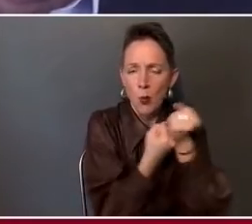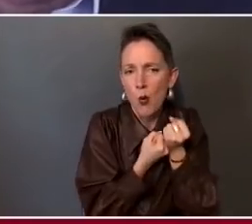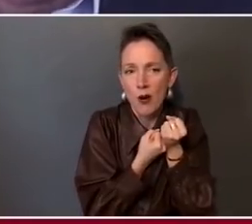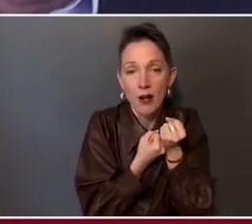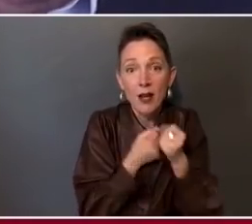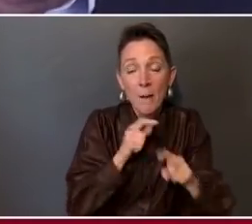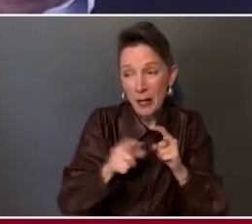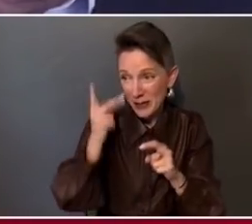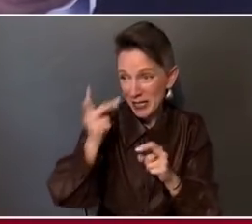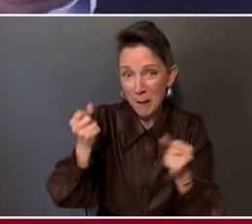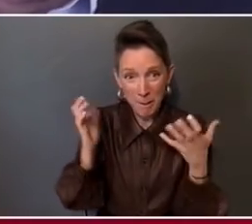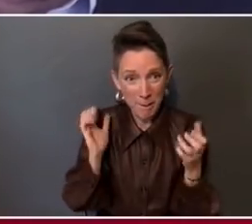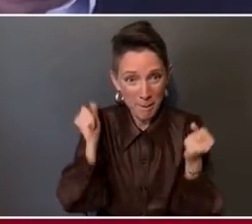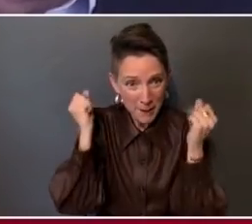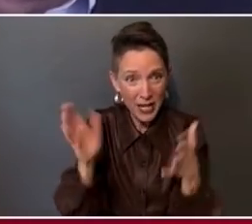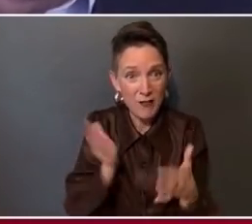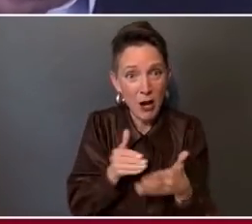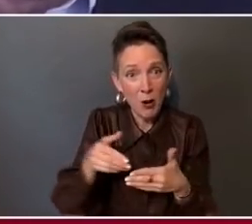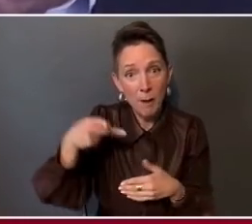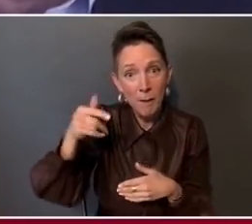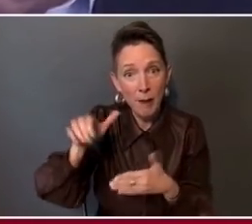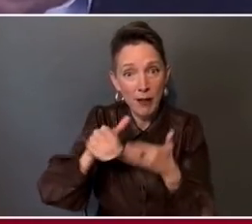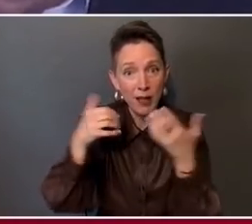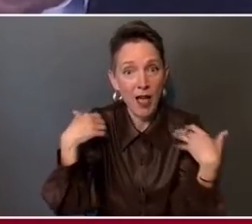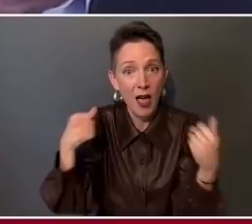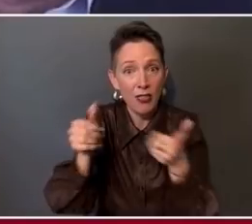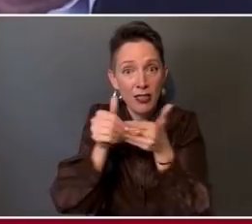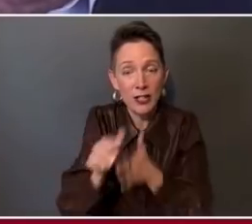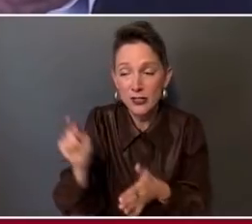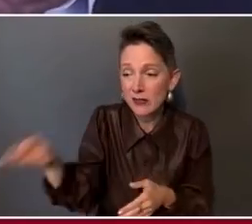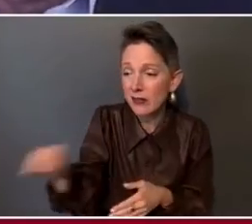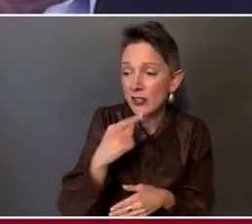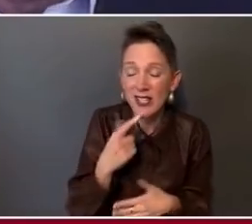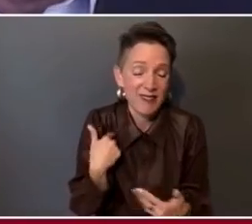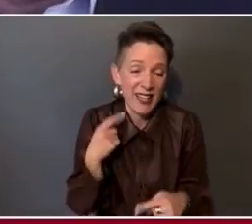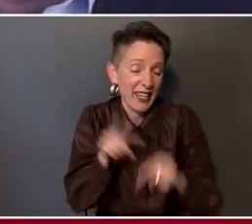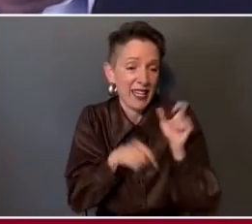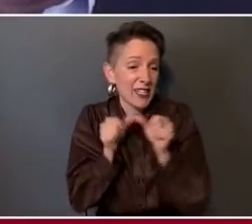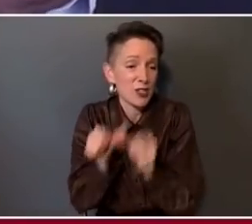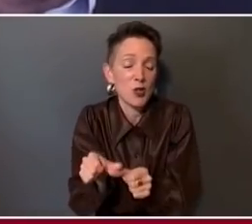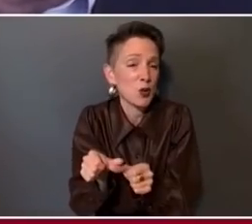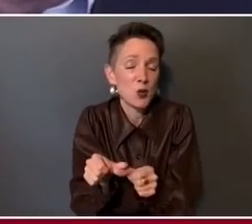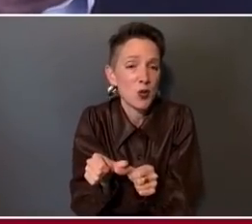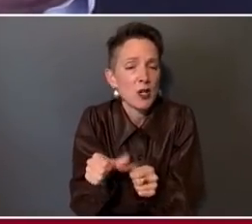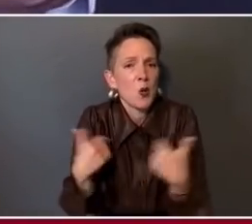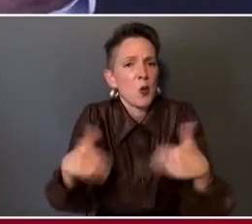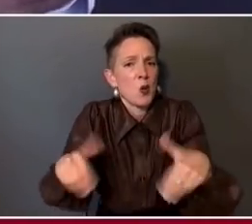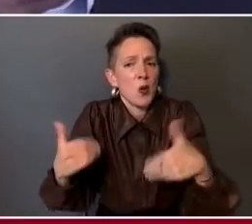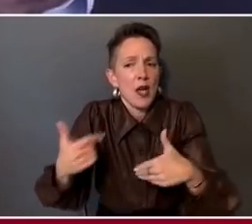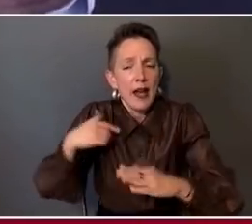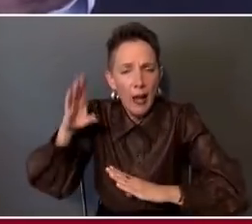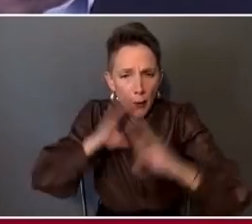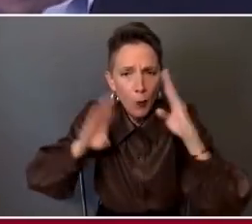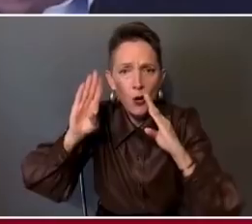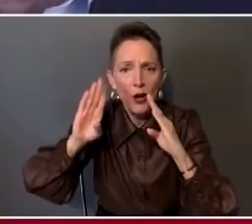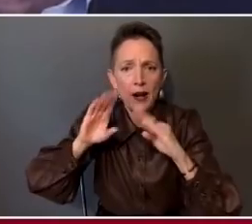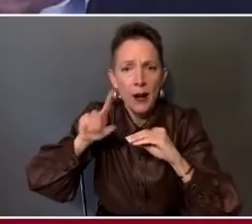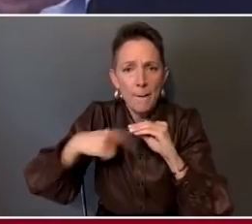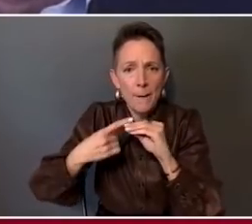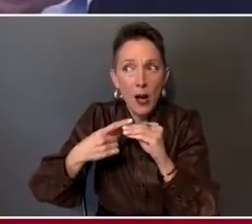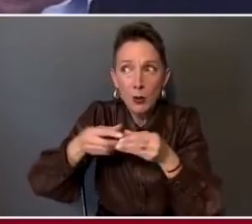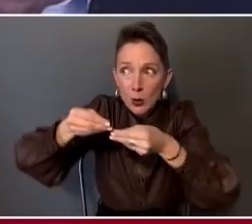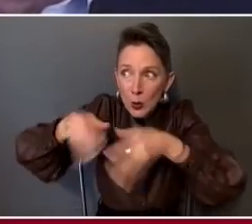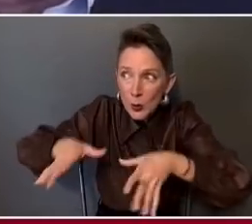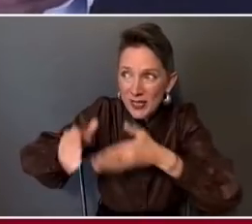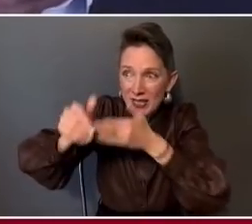watching a lot of our public health leaders just saying, I can't do this anymore. I worry about the loss of that critical leadership